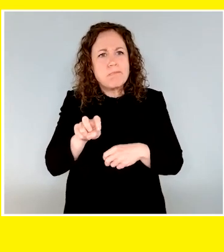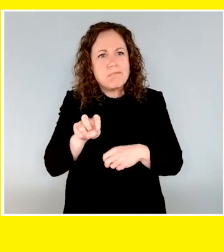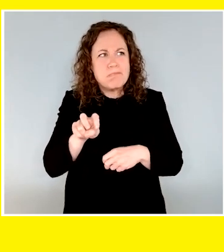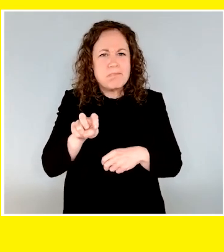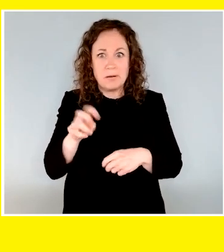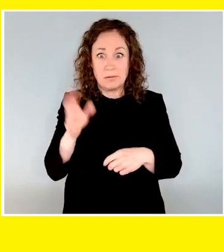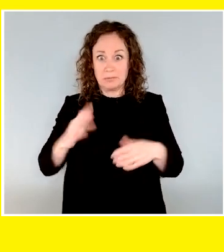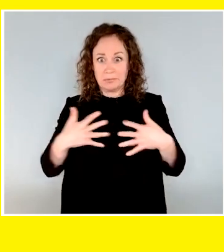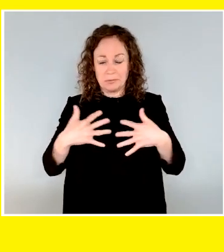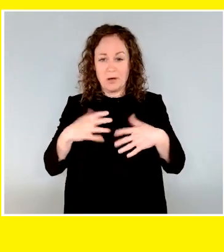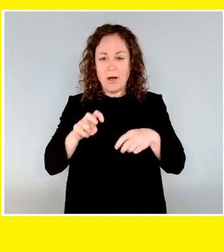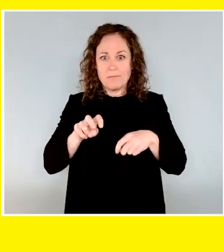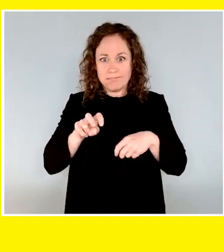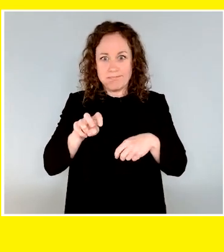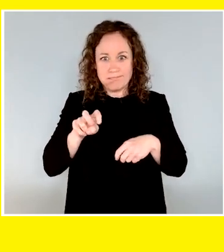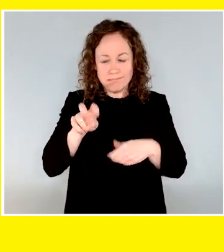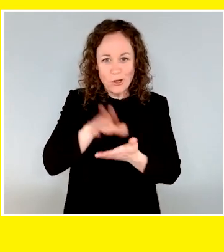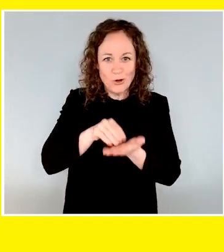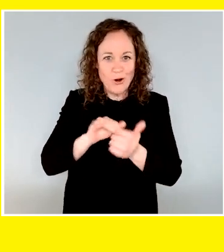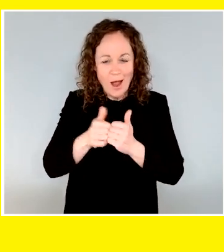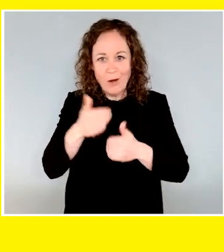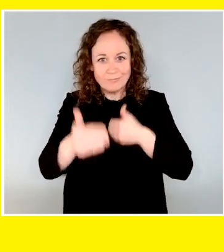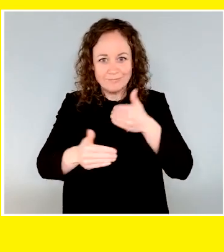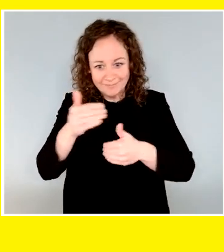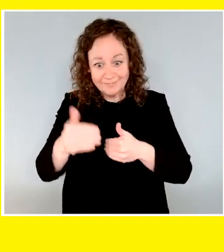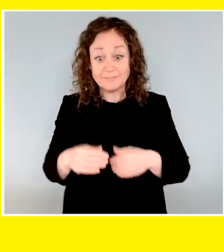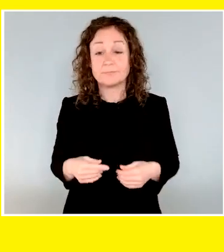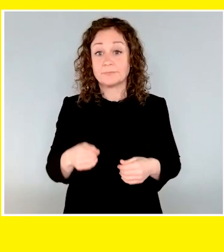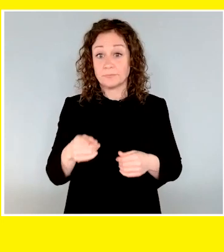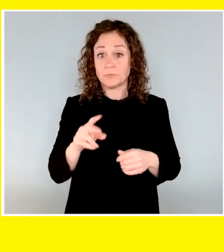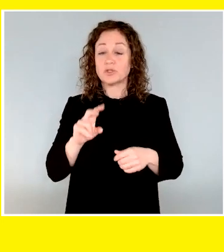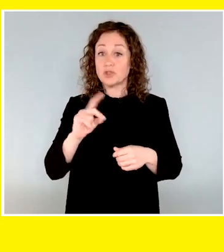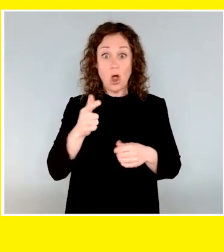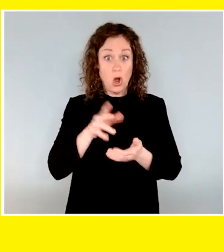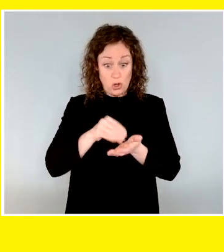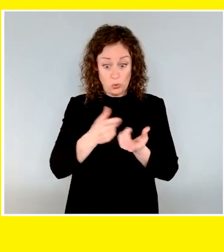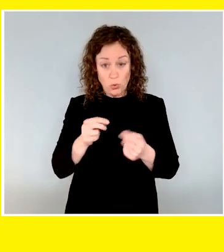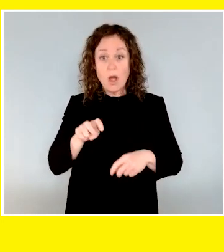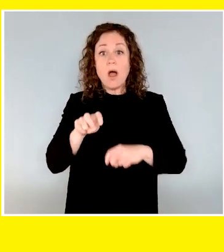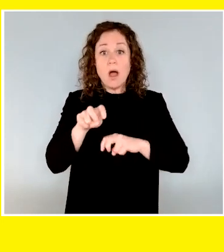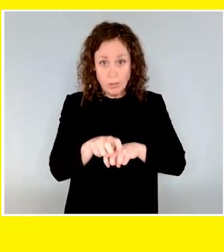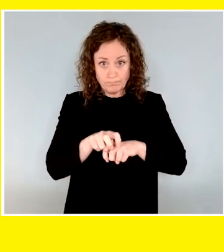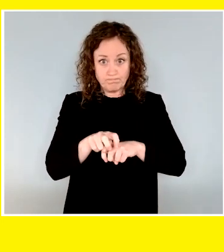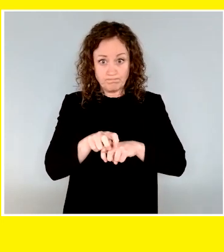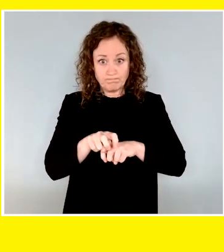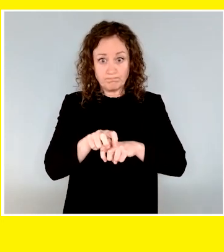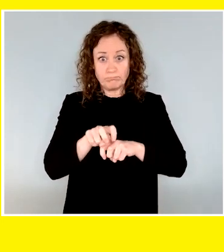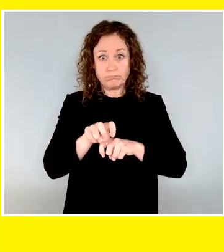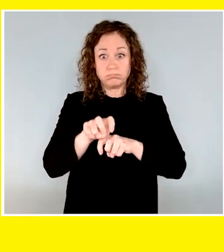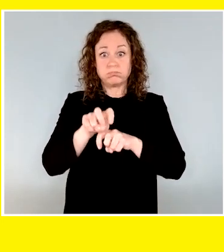from one level to the next. The dogs are trained to calmly walk on and remain stationary until it's time to get off.